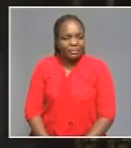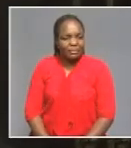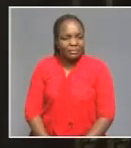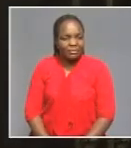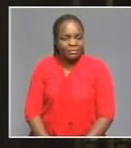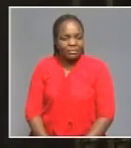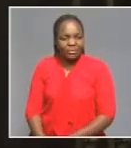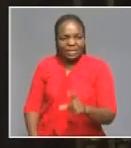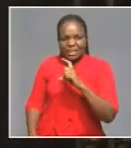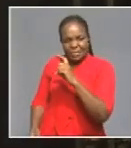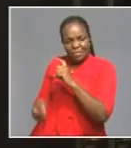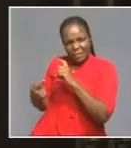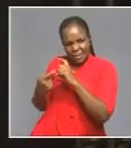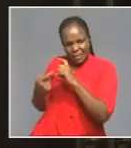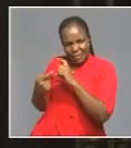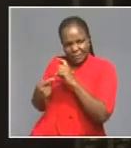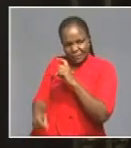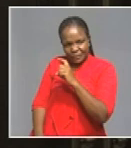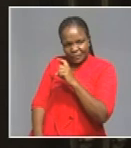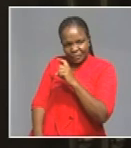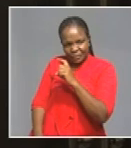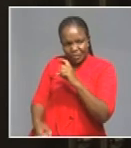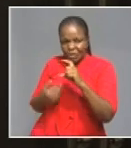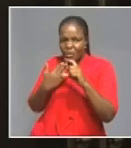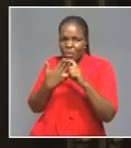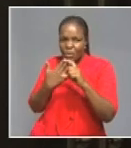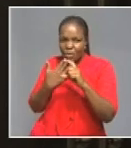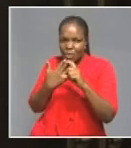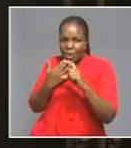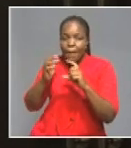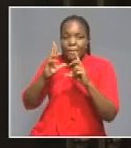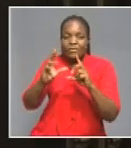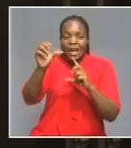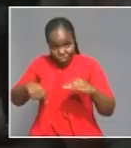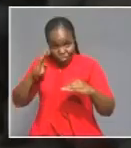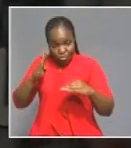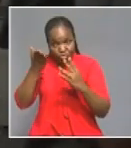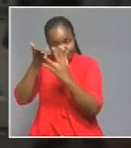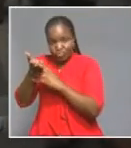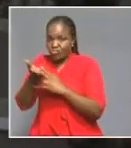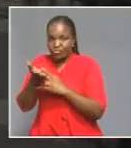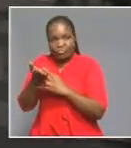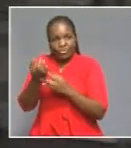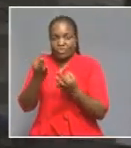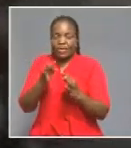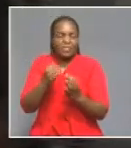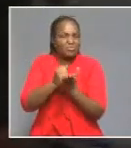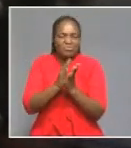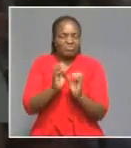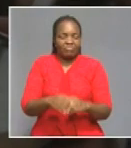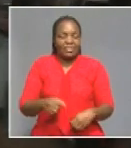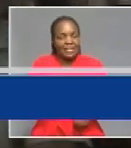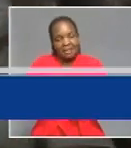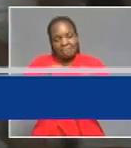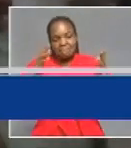The new ID cards come with improved security features, such as the replacement of the fingerprint system